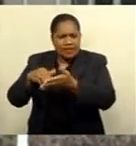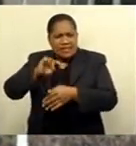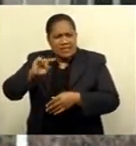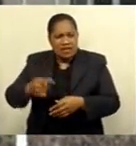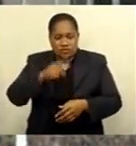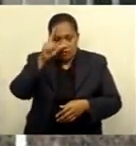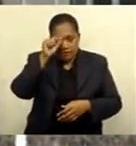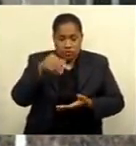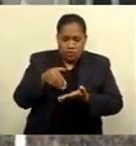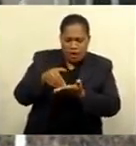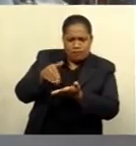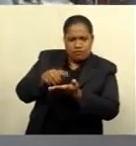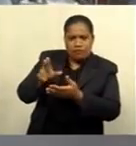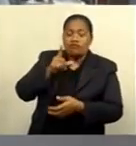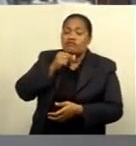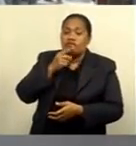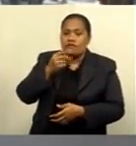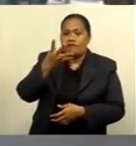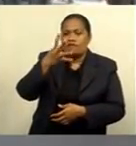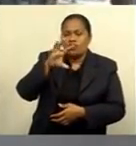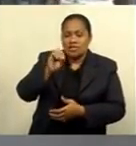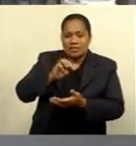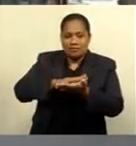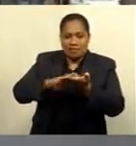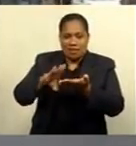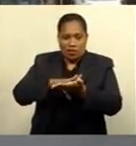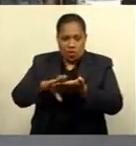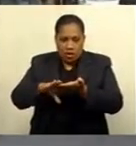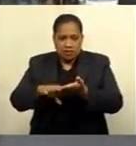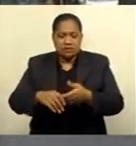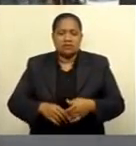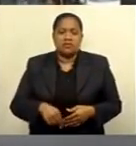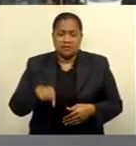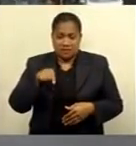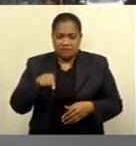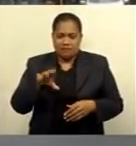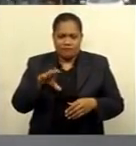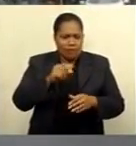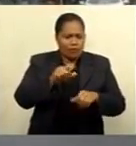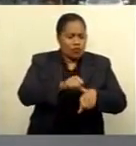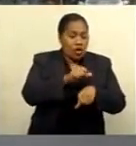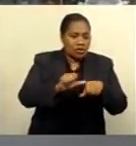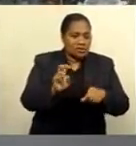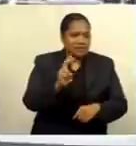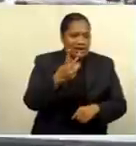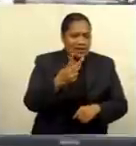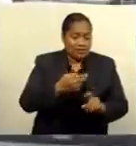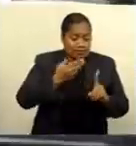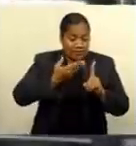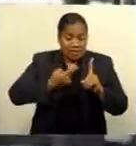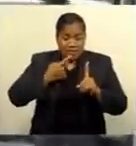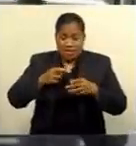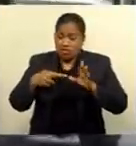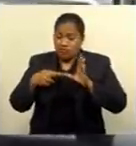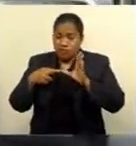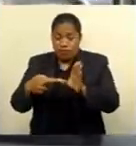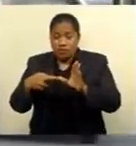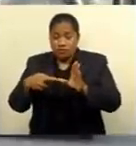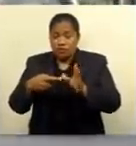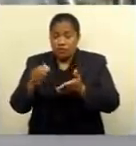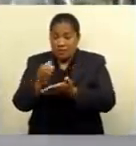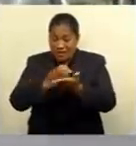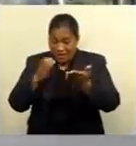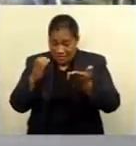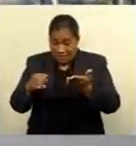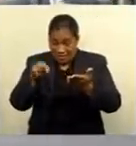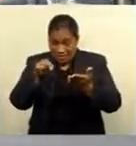loans to the value of $40 million under the scheme since August 2nd. Minan says the response from customers to this scheme has been